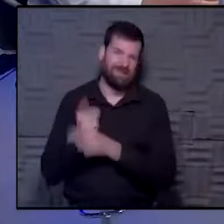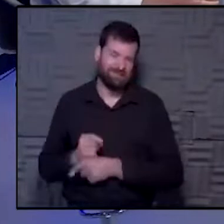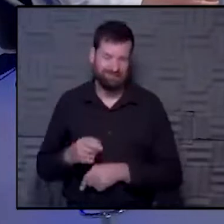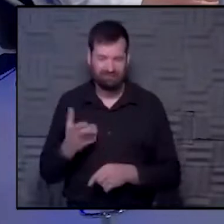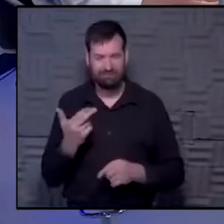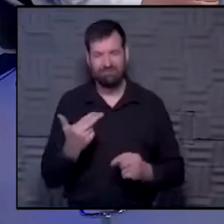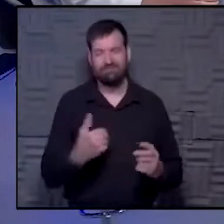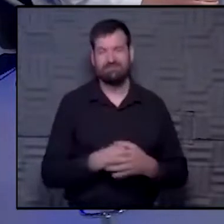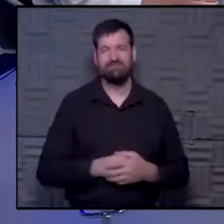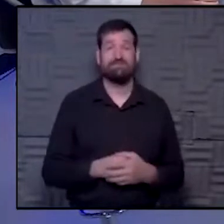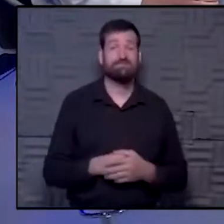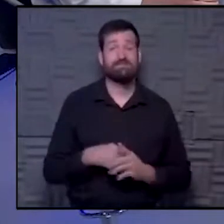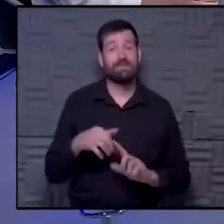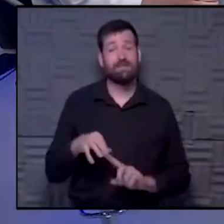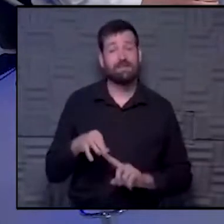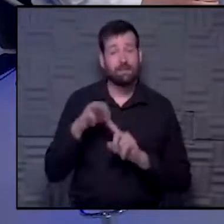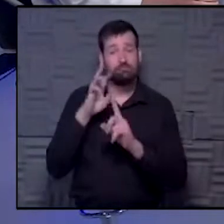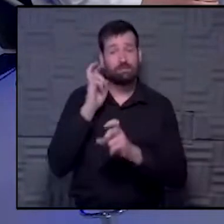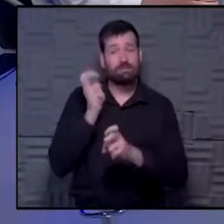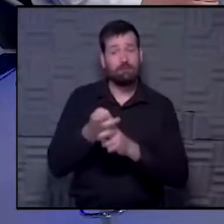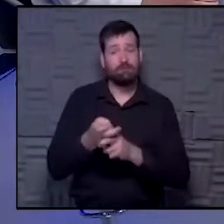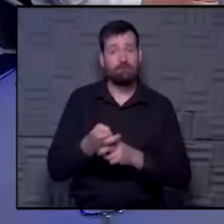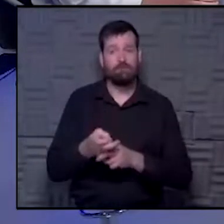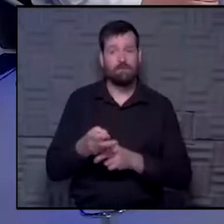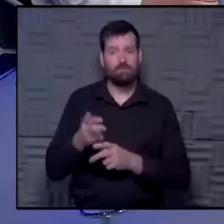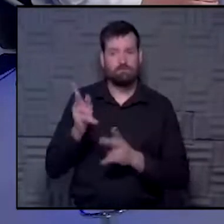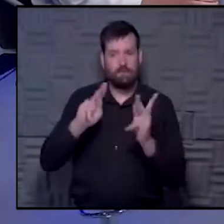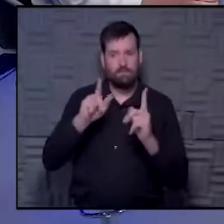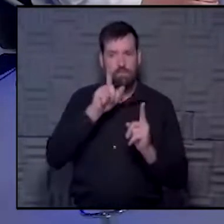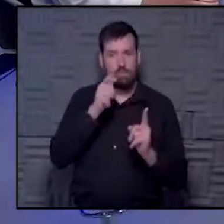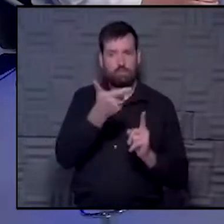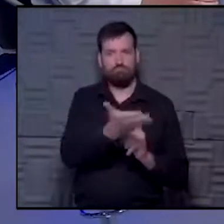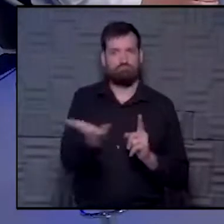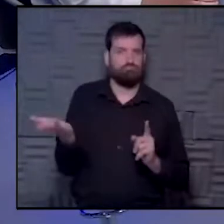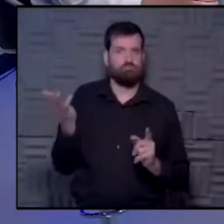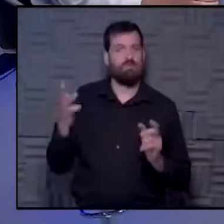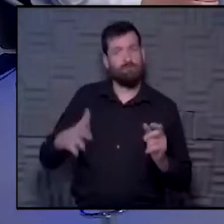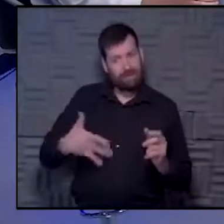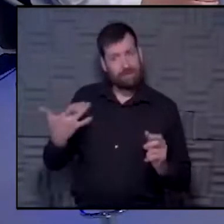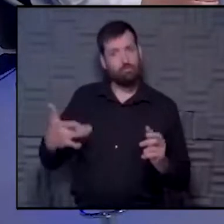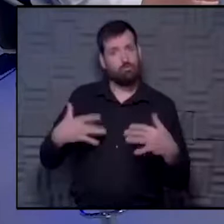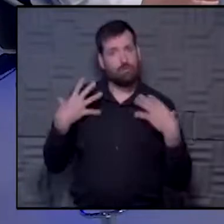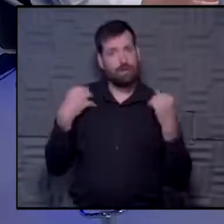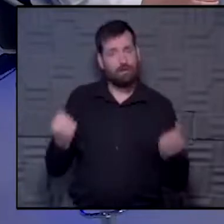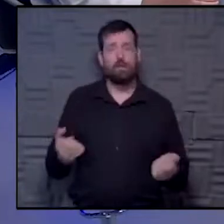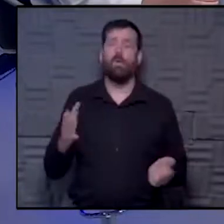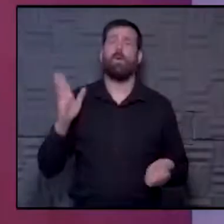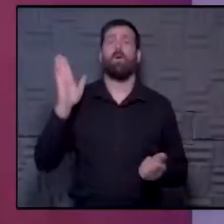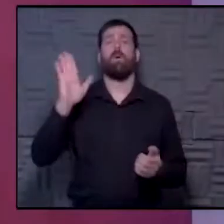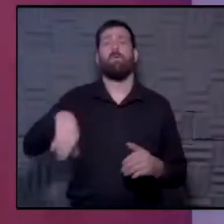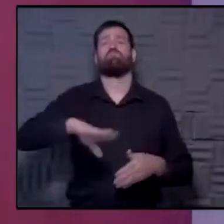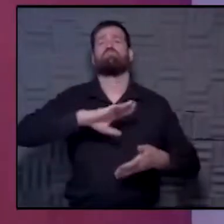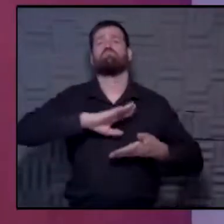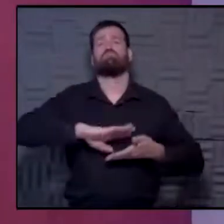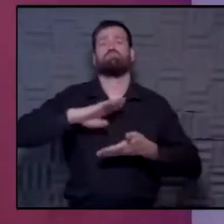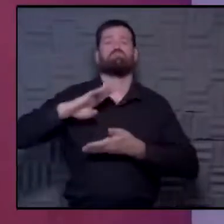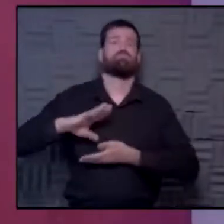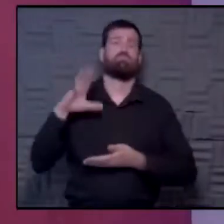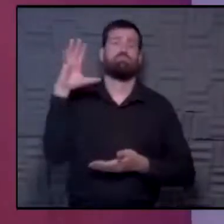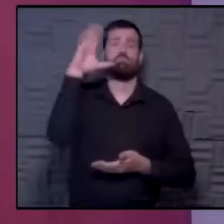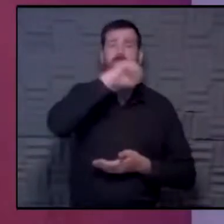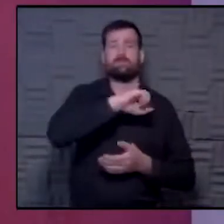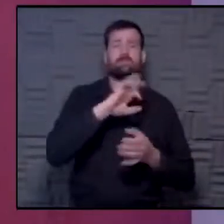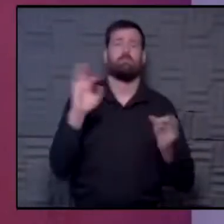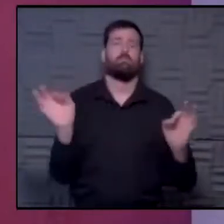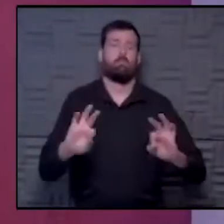Well, you know, it's especially difficult for people who feel healthy. You know, you're healthy. Ah, you missed a mammogram. What's the big deal? But that's